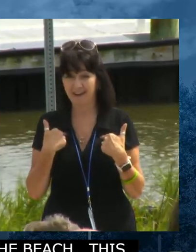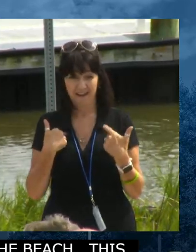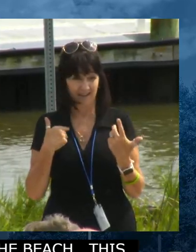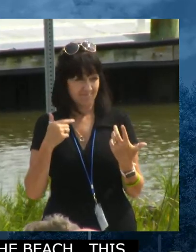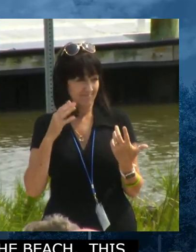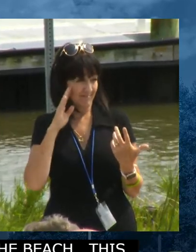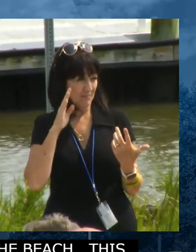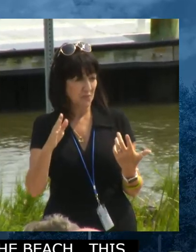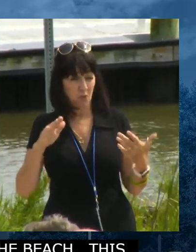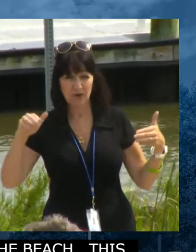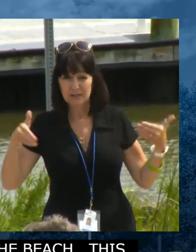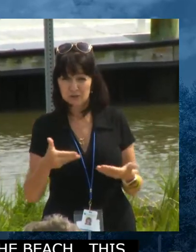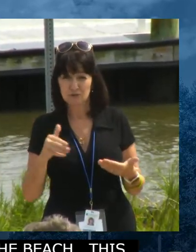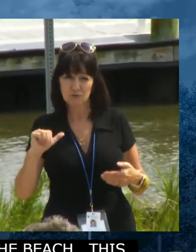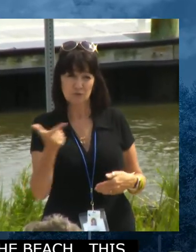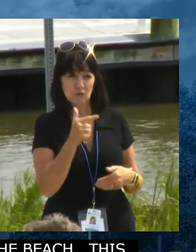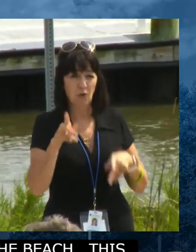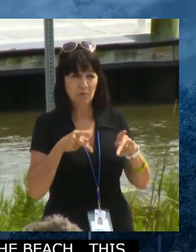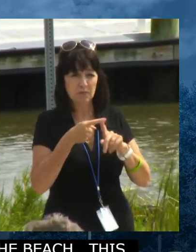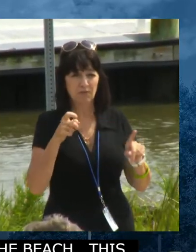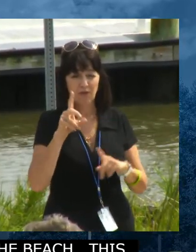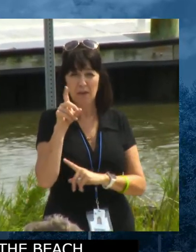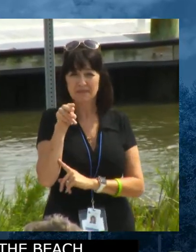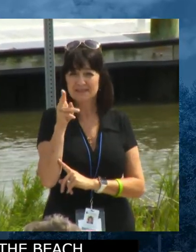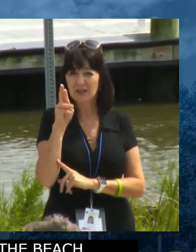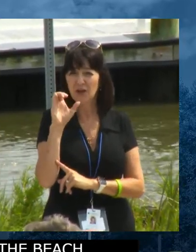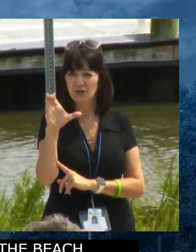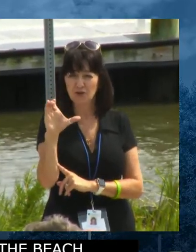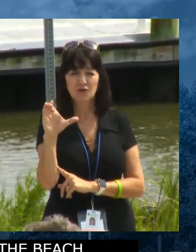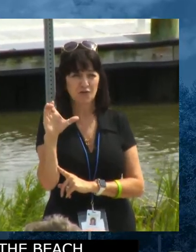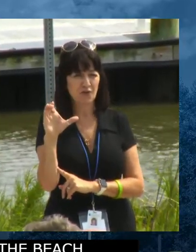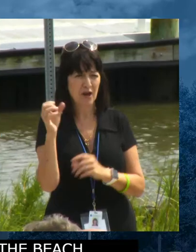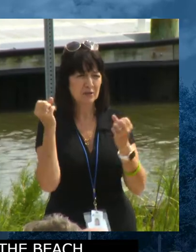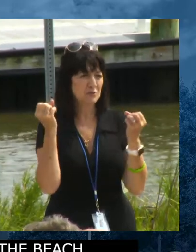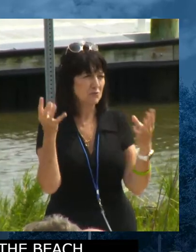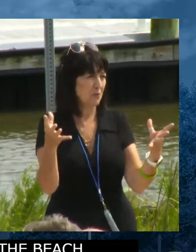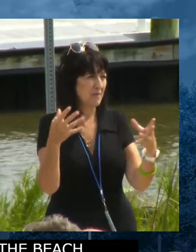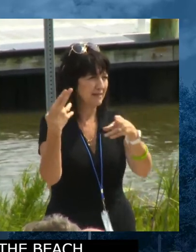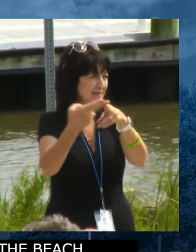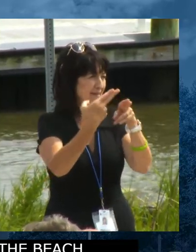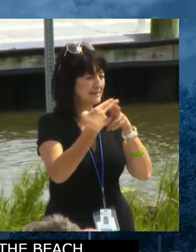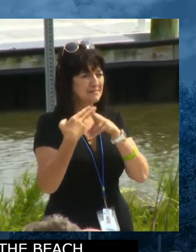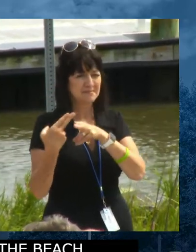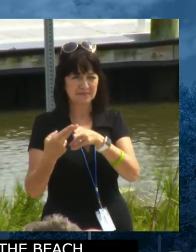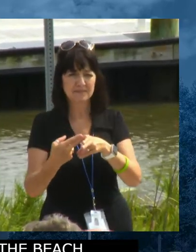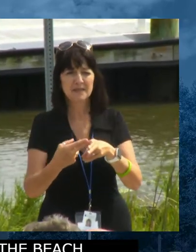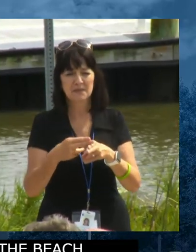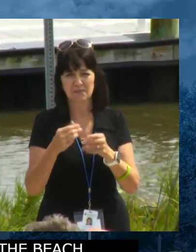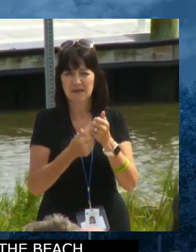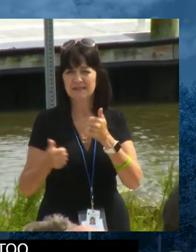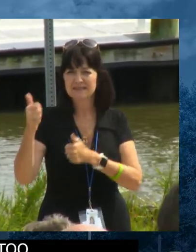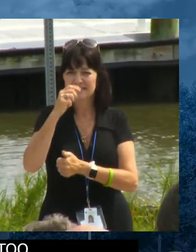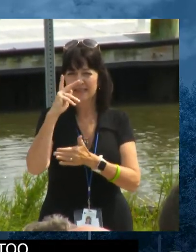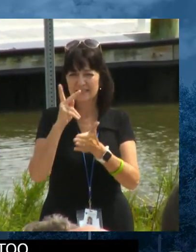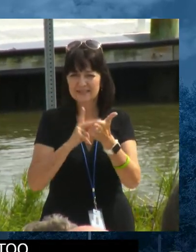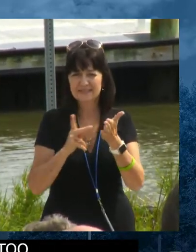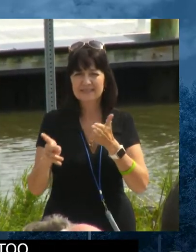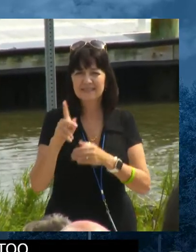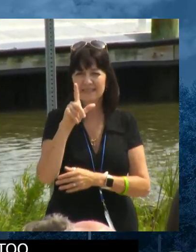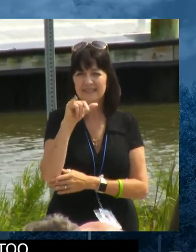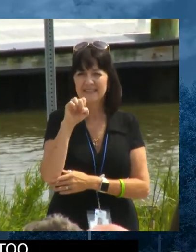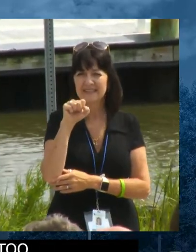there's too many to mention, except I will mention a couple. We have our deputy secretary, Lisa Borin Ogden.